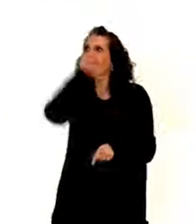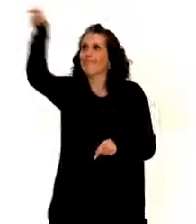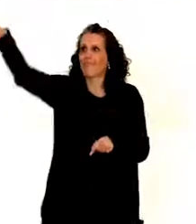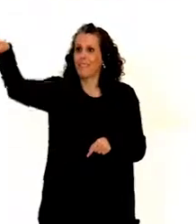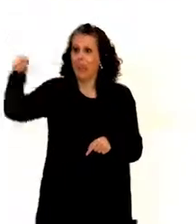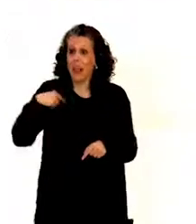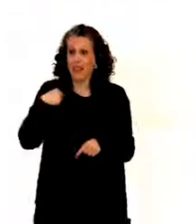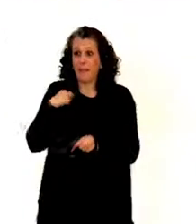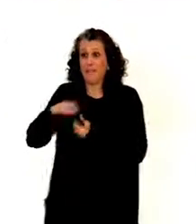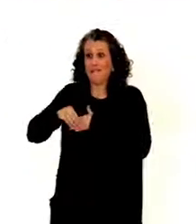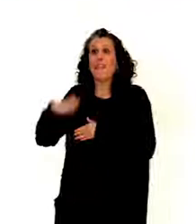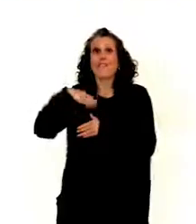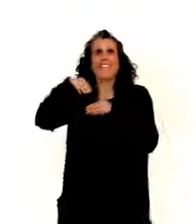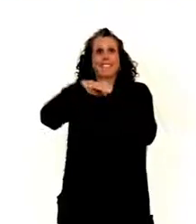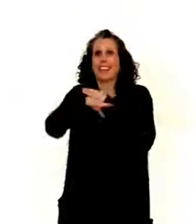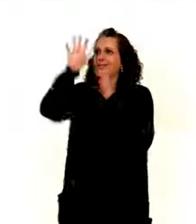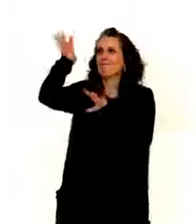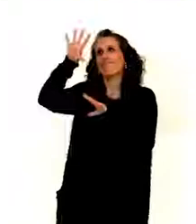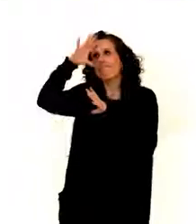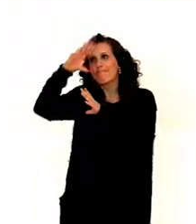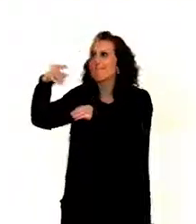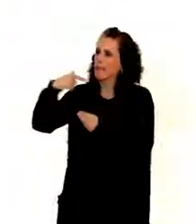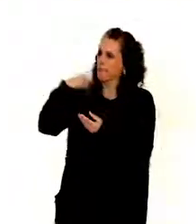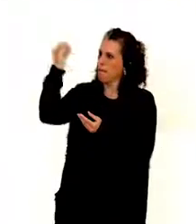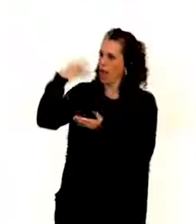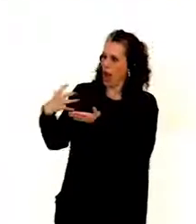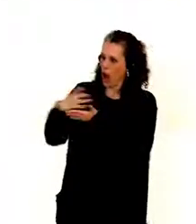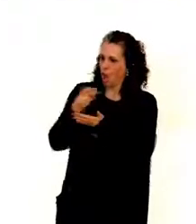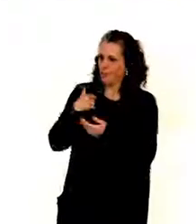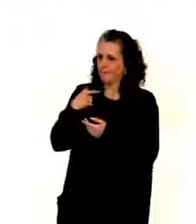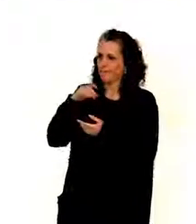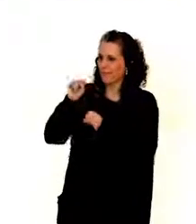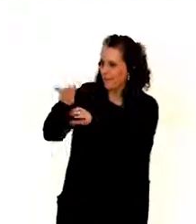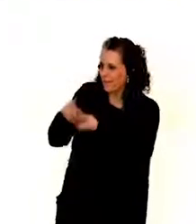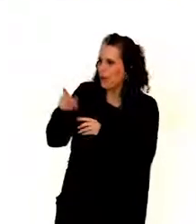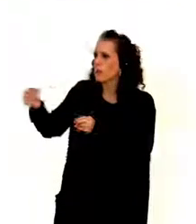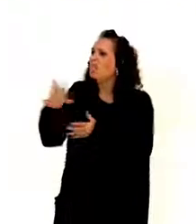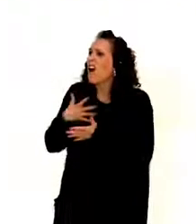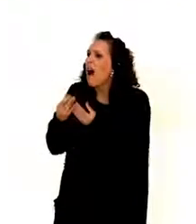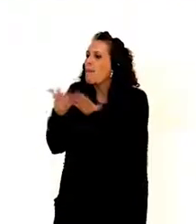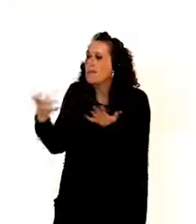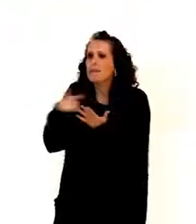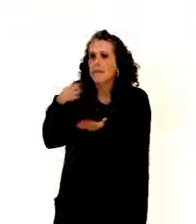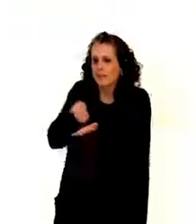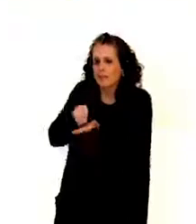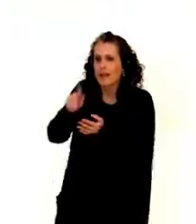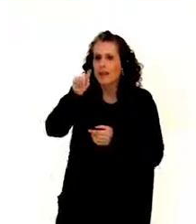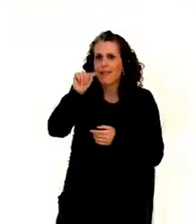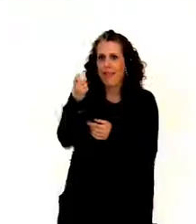report her income for that year so the municipality can calculate her municipal taxes and she can pay them. And